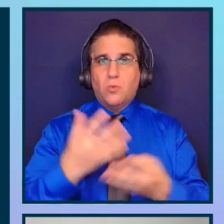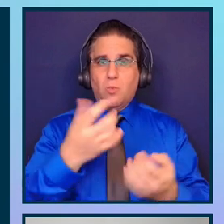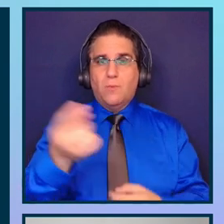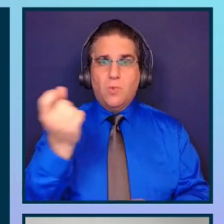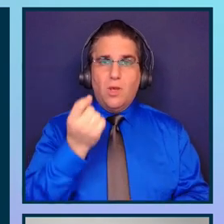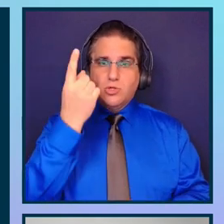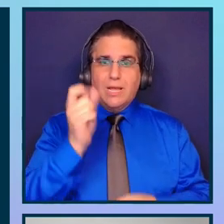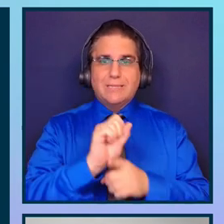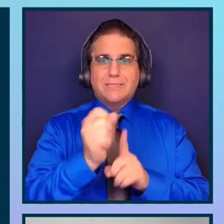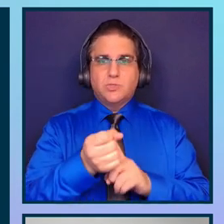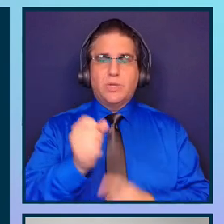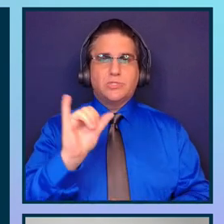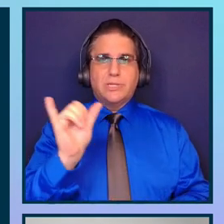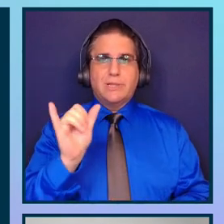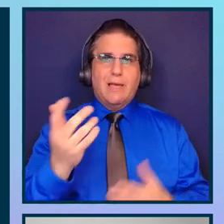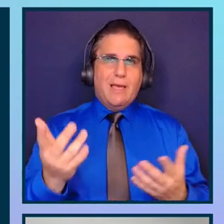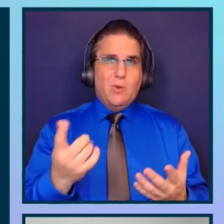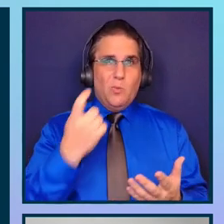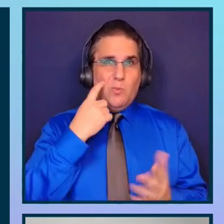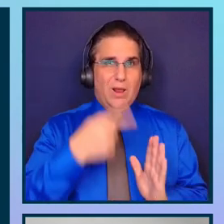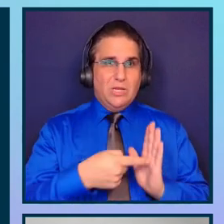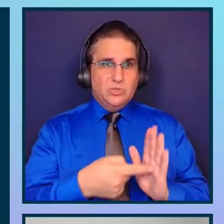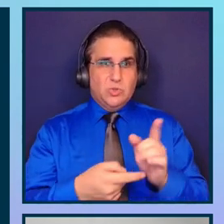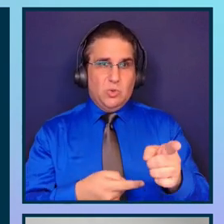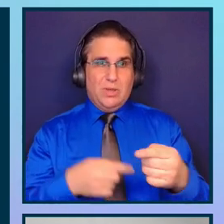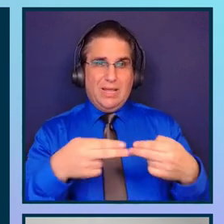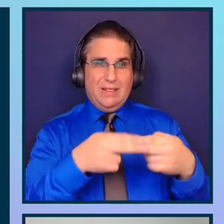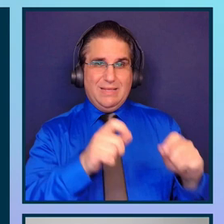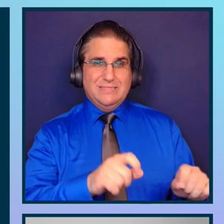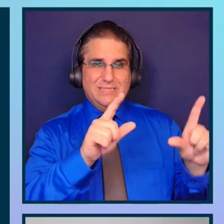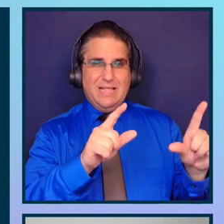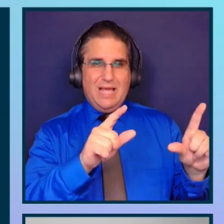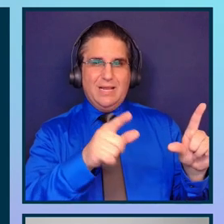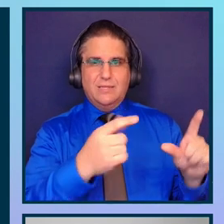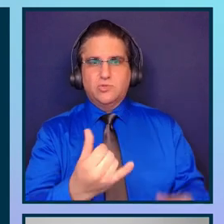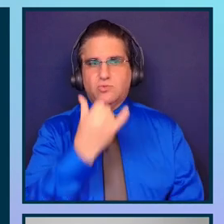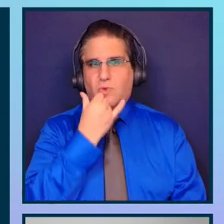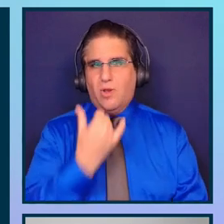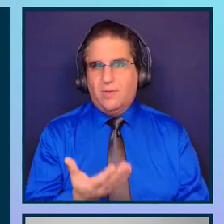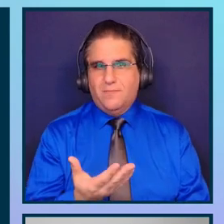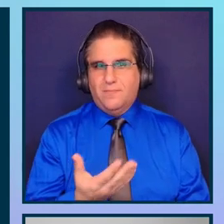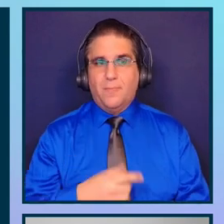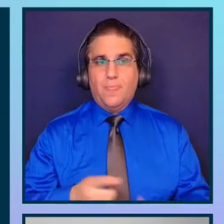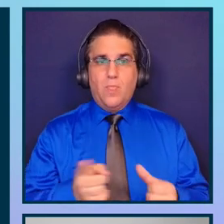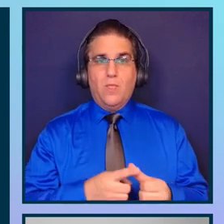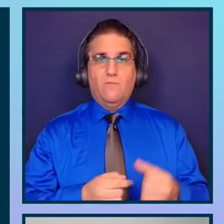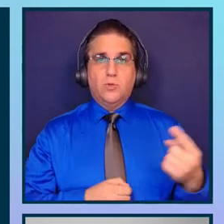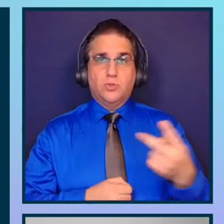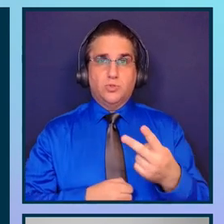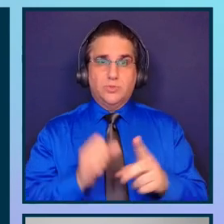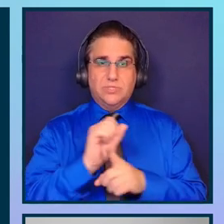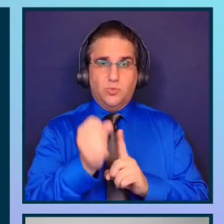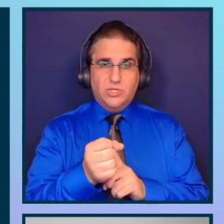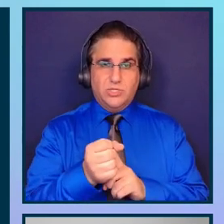situations like the one that you that I show you in this slide are completely wrong. The first two situations are two